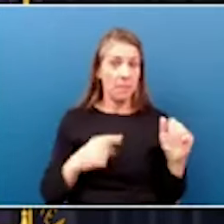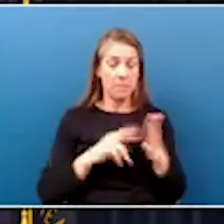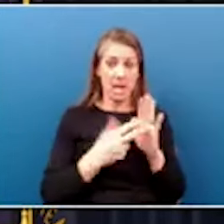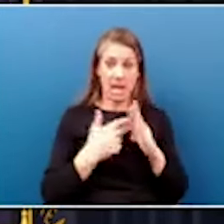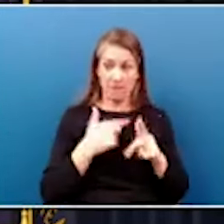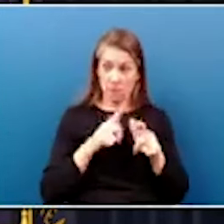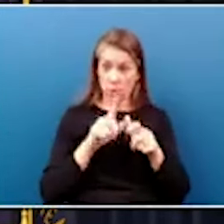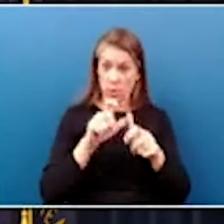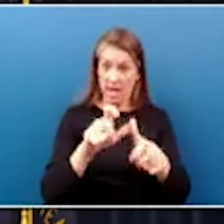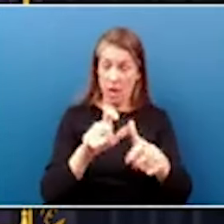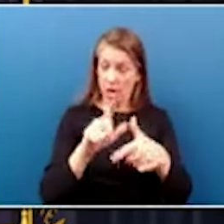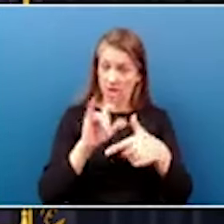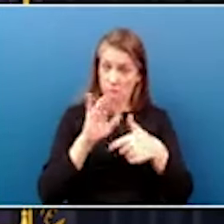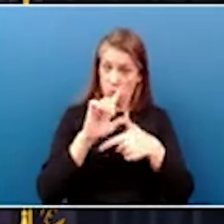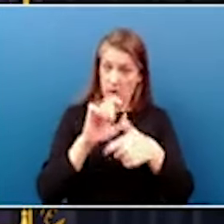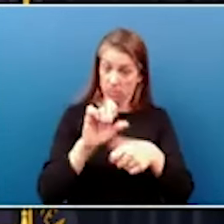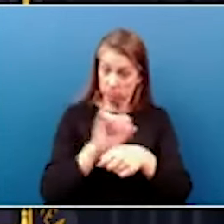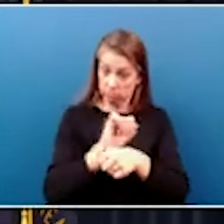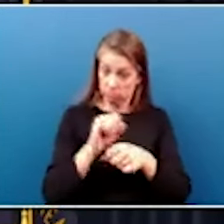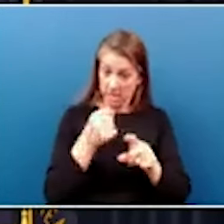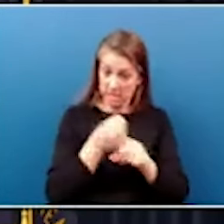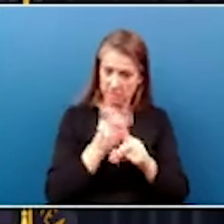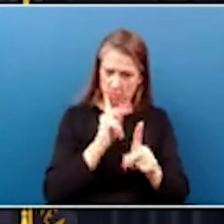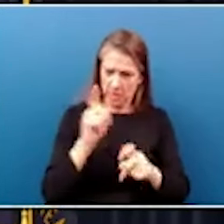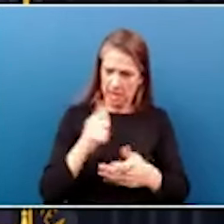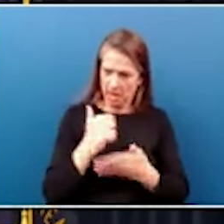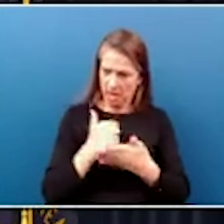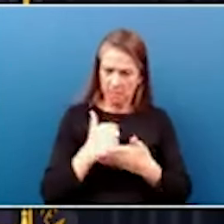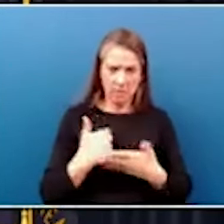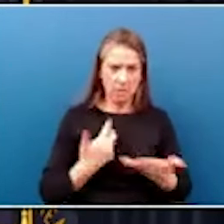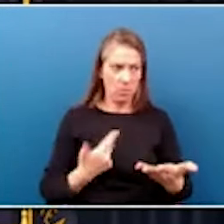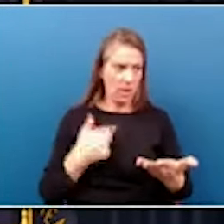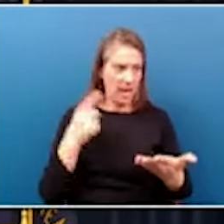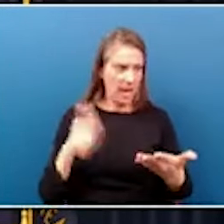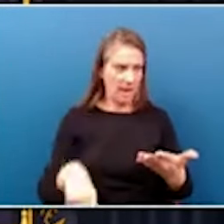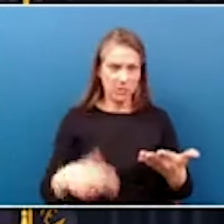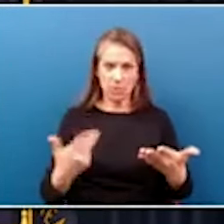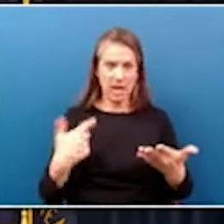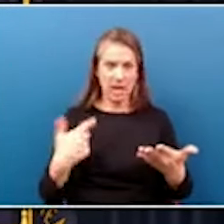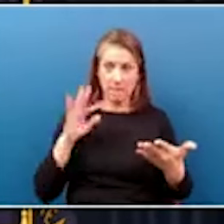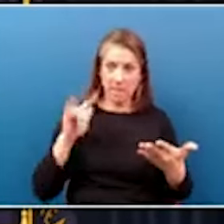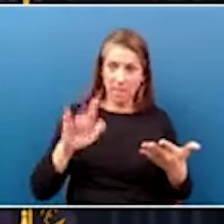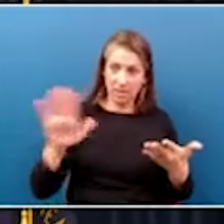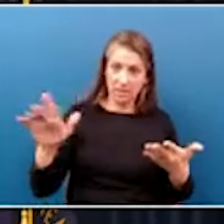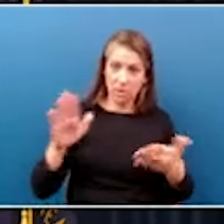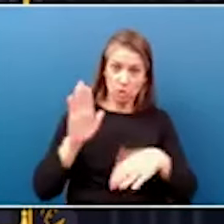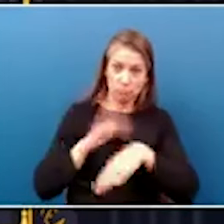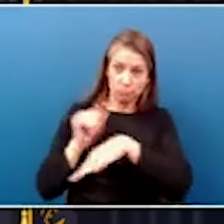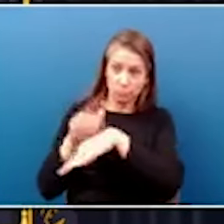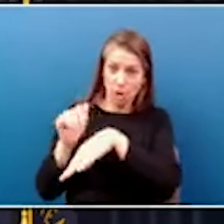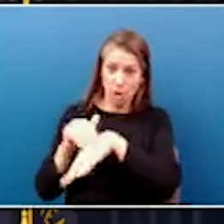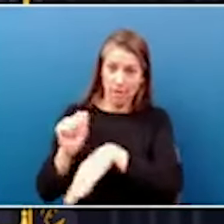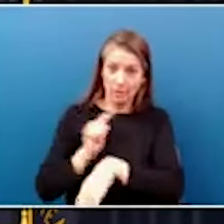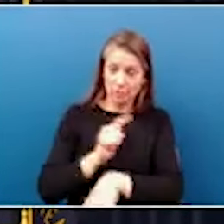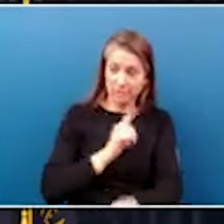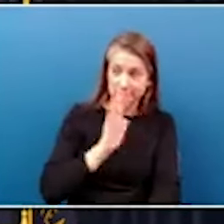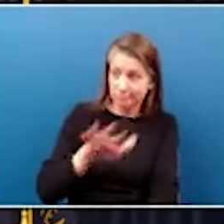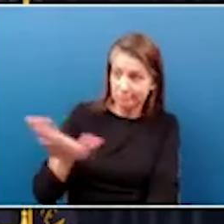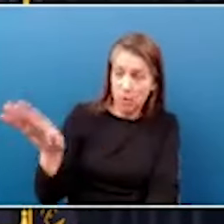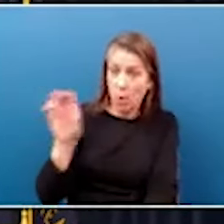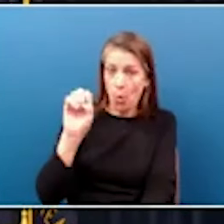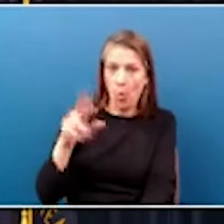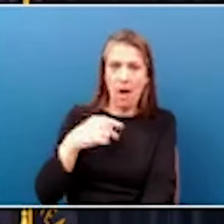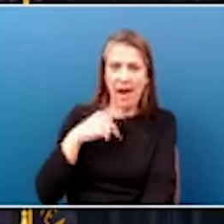people would desperately need help, and either we'd have to run a bill through the General Assembly or I'd have to call the legislature